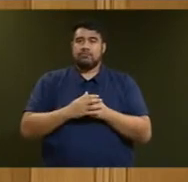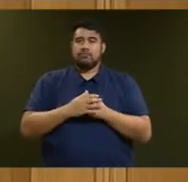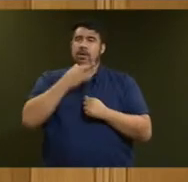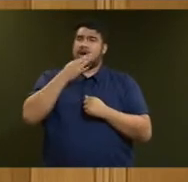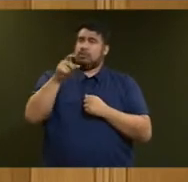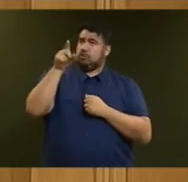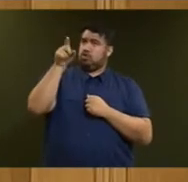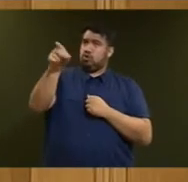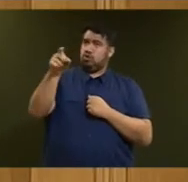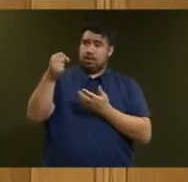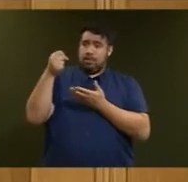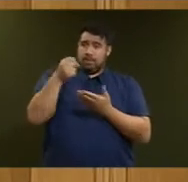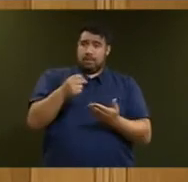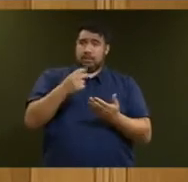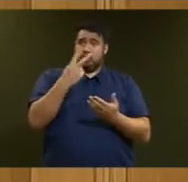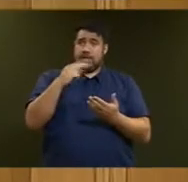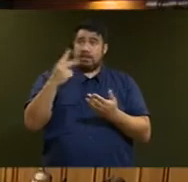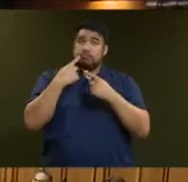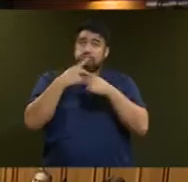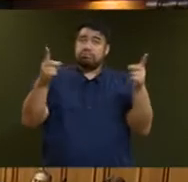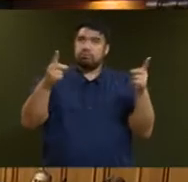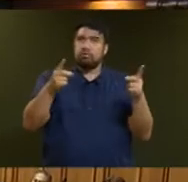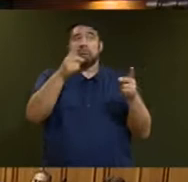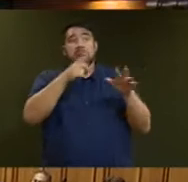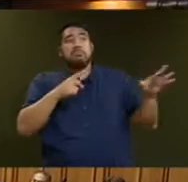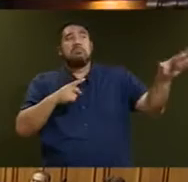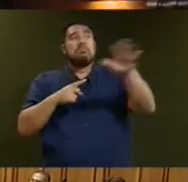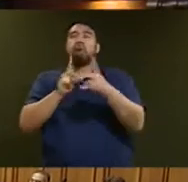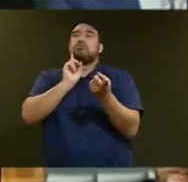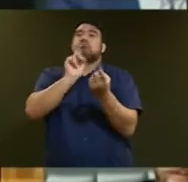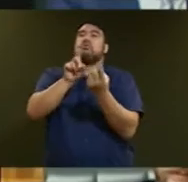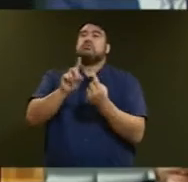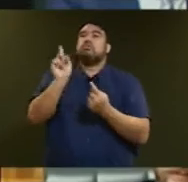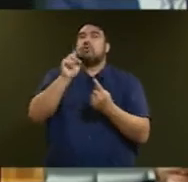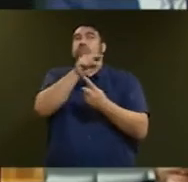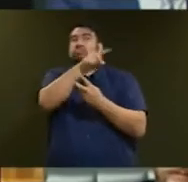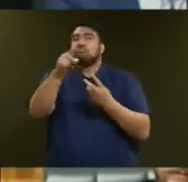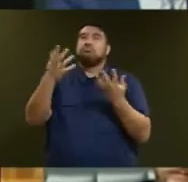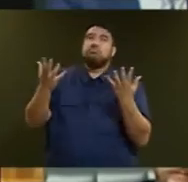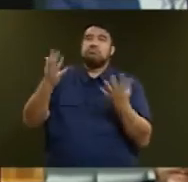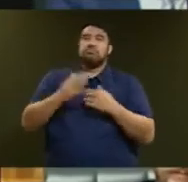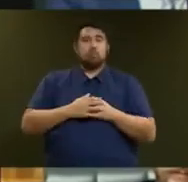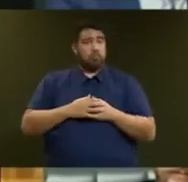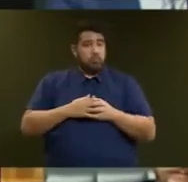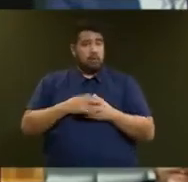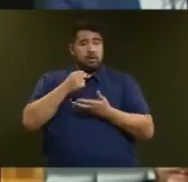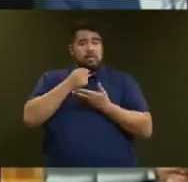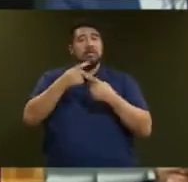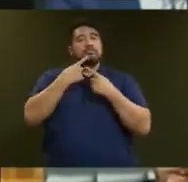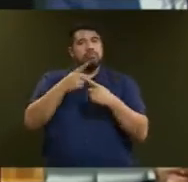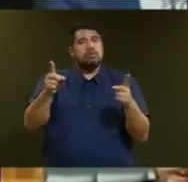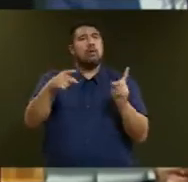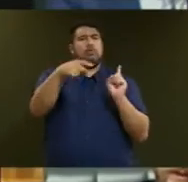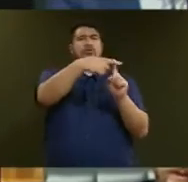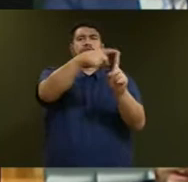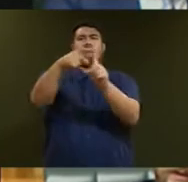seen to Budget 2018? Mr Speaker. The Honourable Grant Robertson. Mr Speaker, Budget 2018 has been received positively by